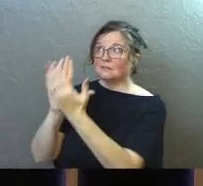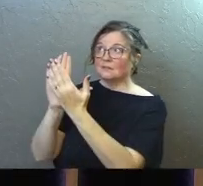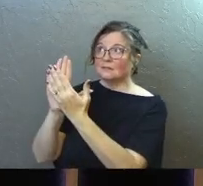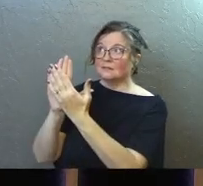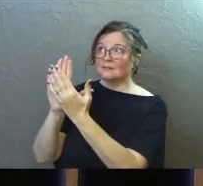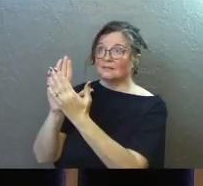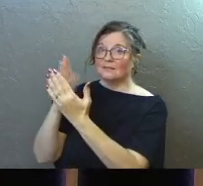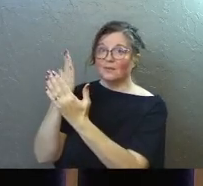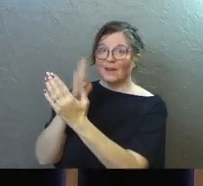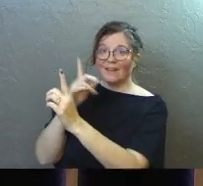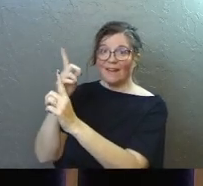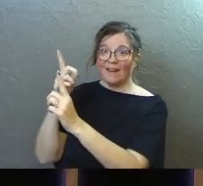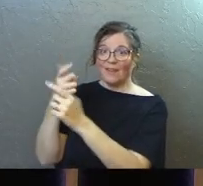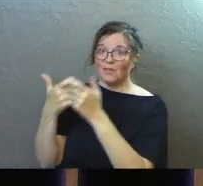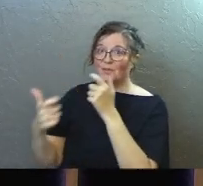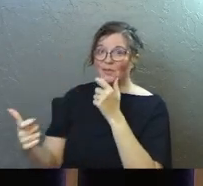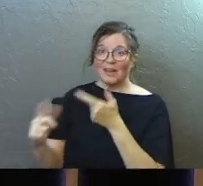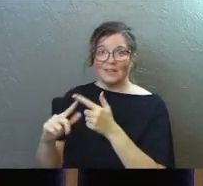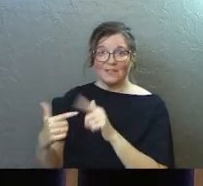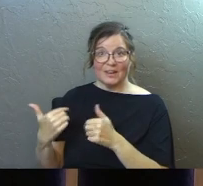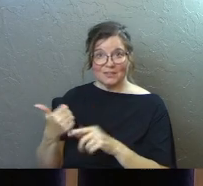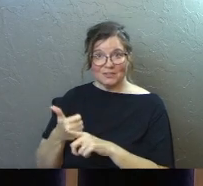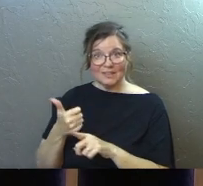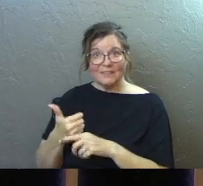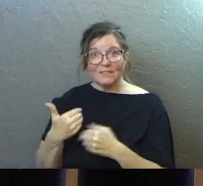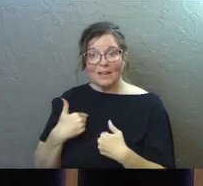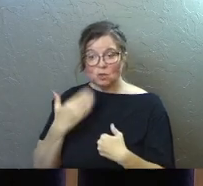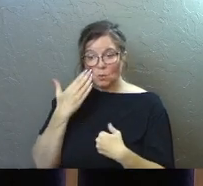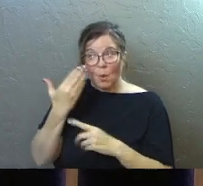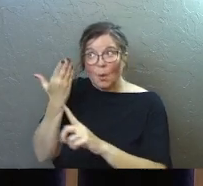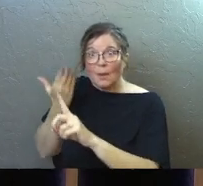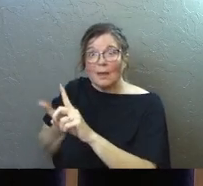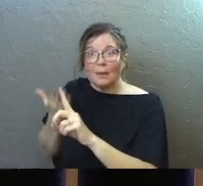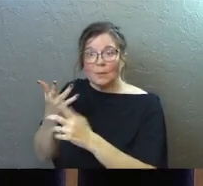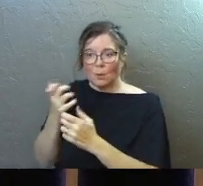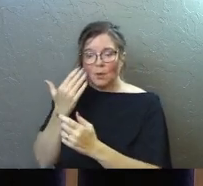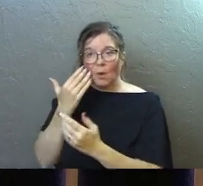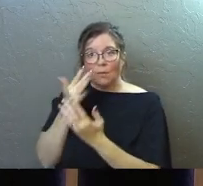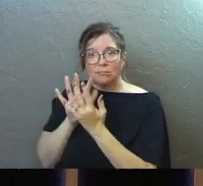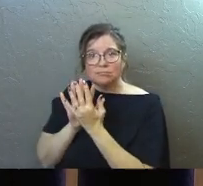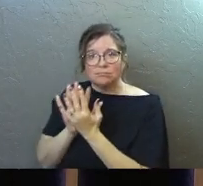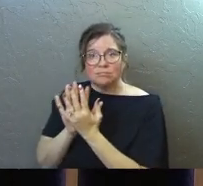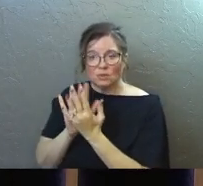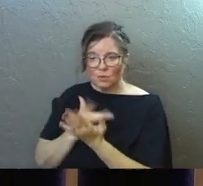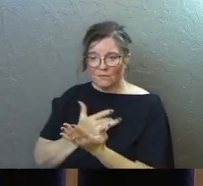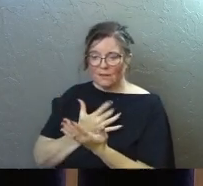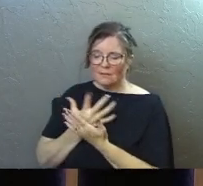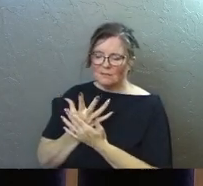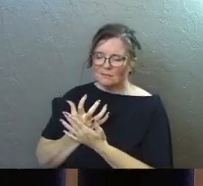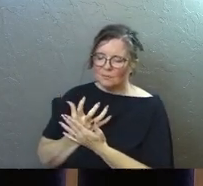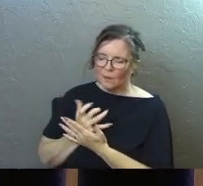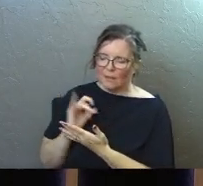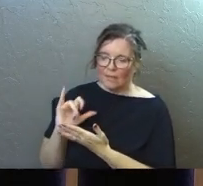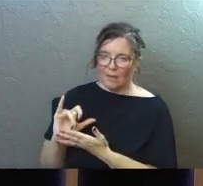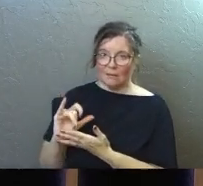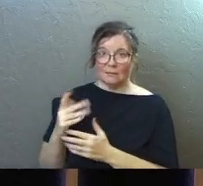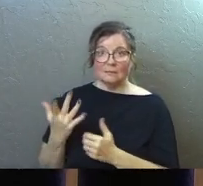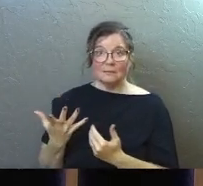the greatest friend you ever had. Do you know him? He wants you to know him. Do you feel a longing about that?